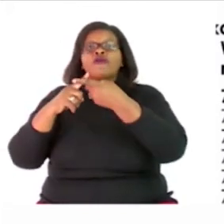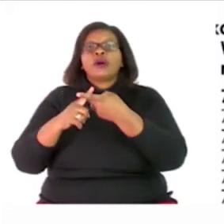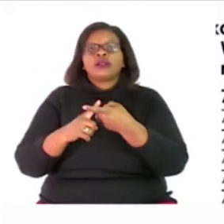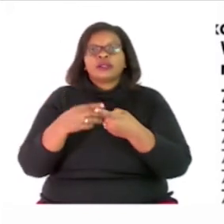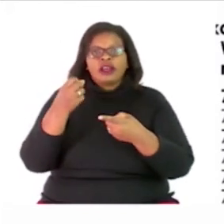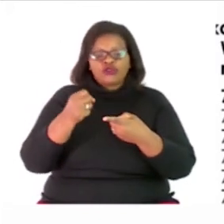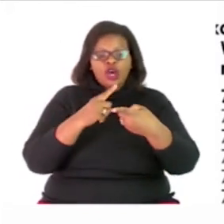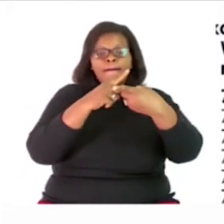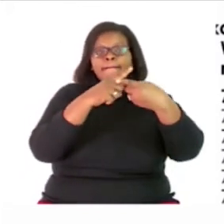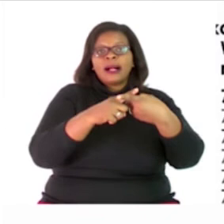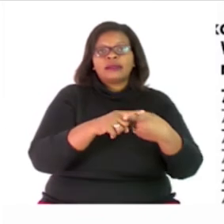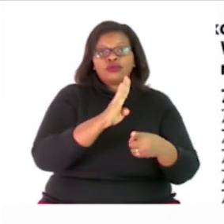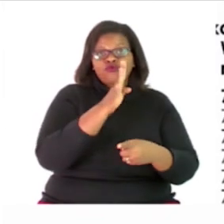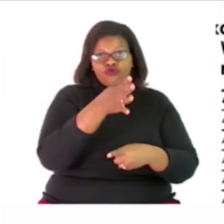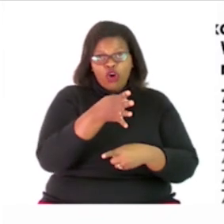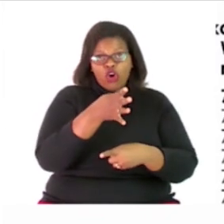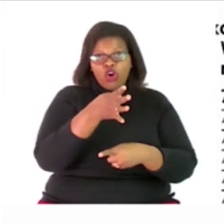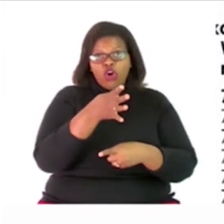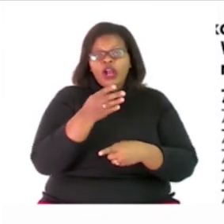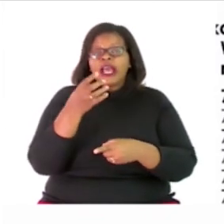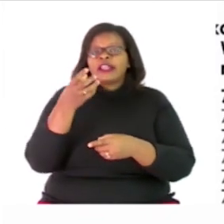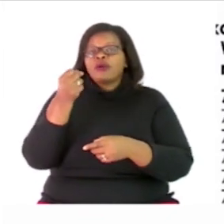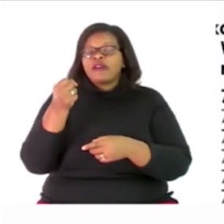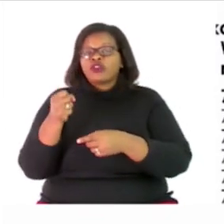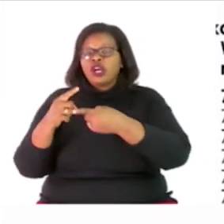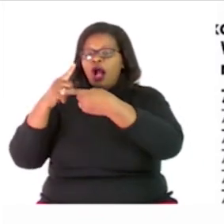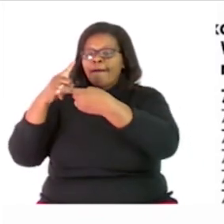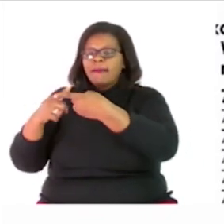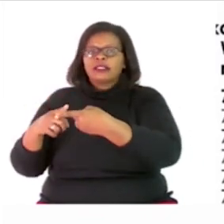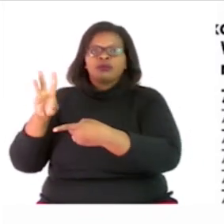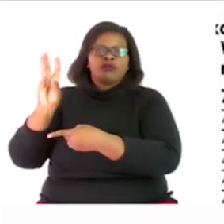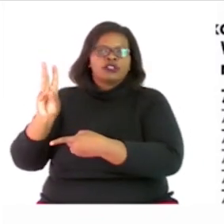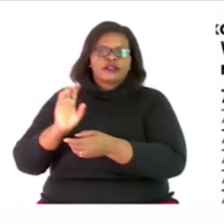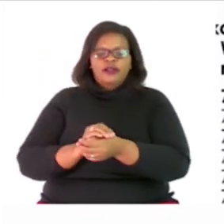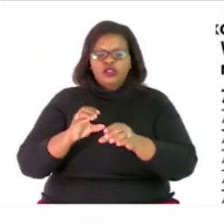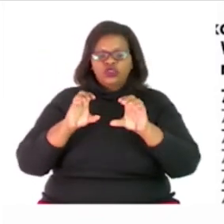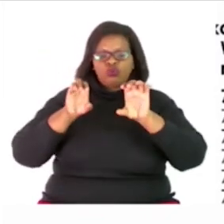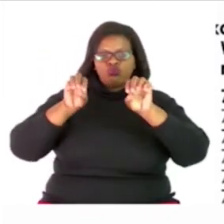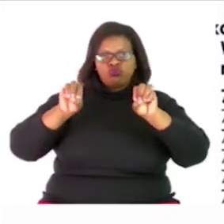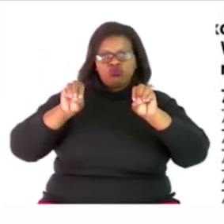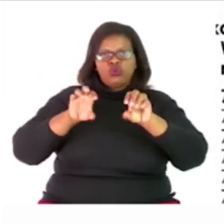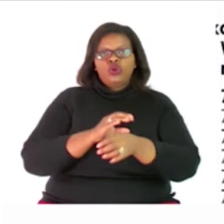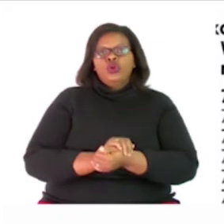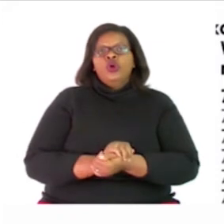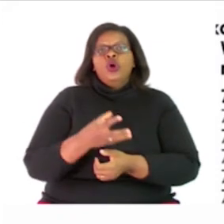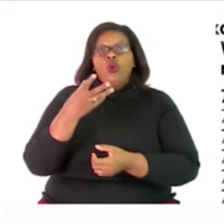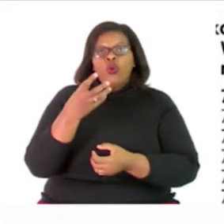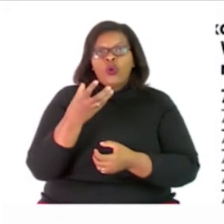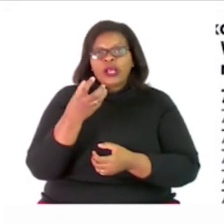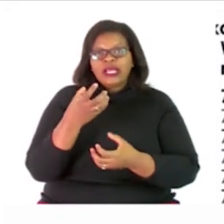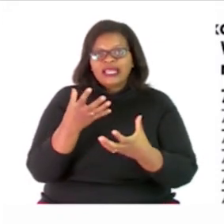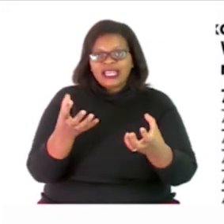multiples of four and the multiples of six so we have to find the LCM